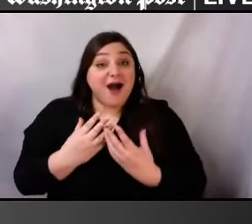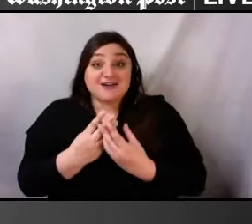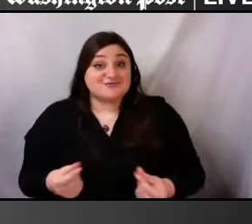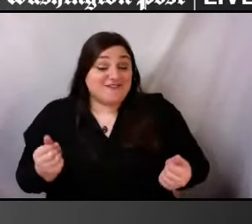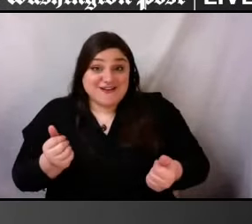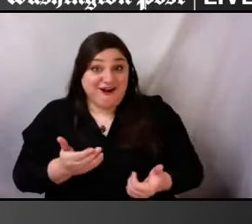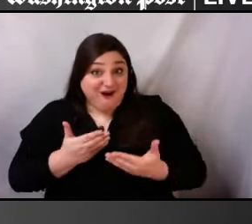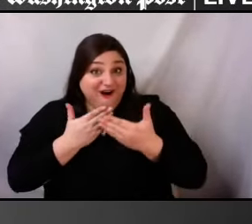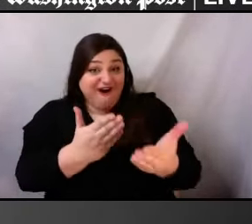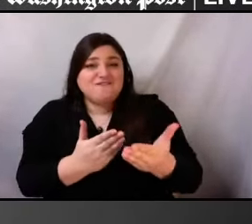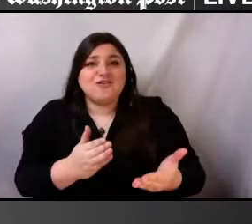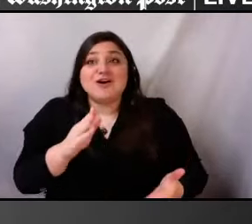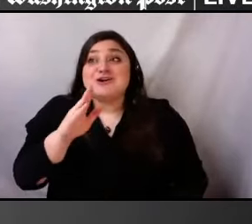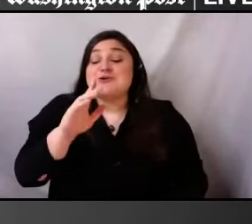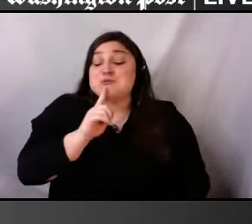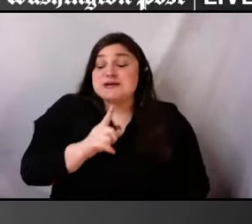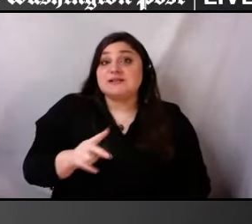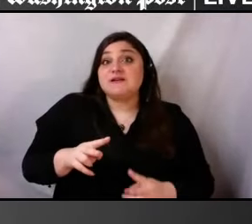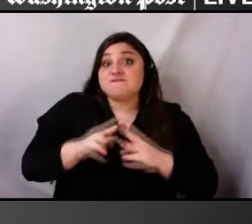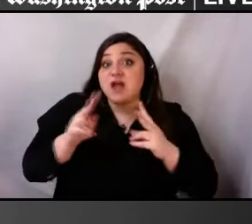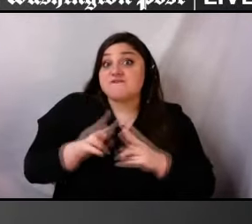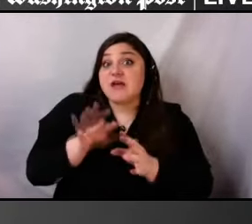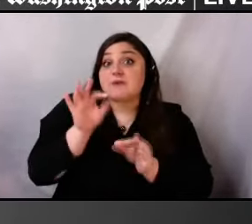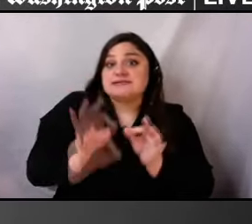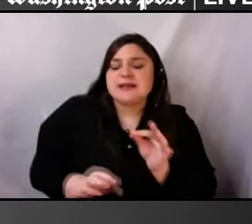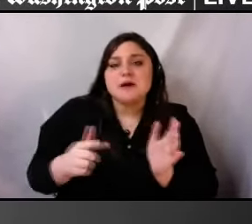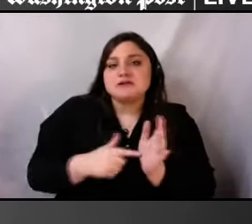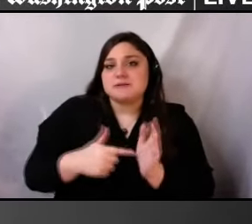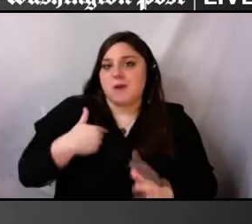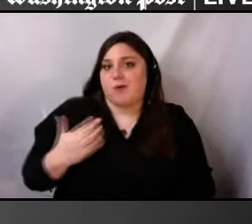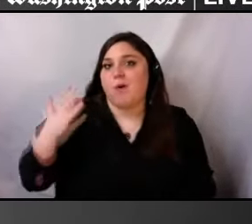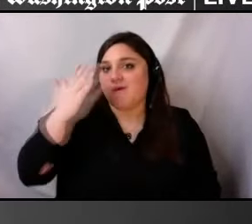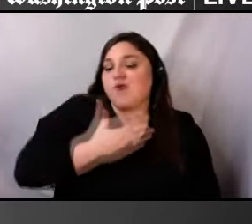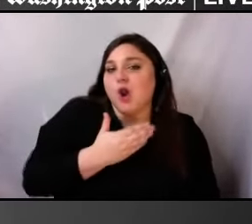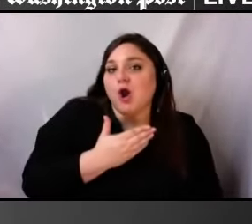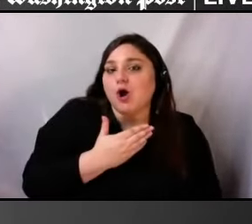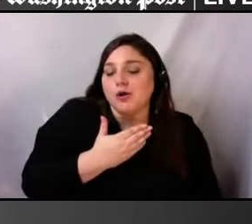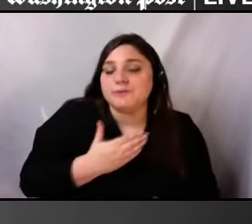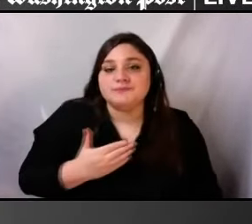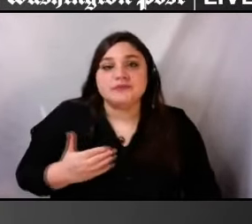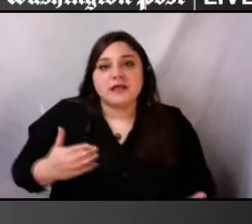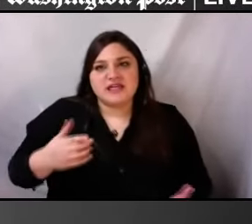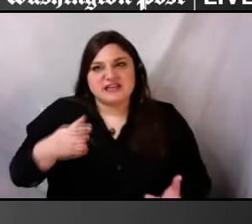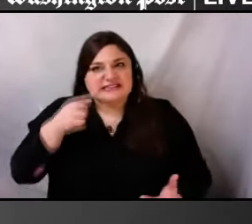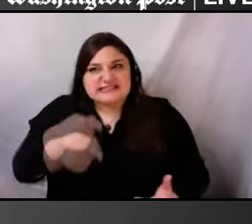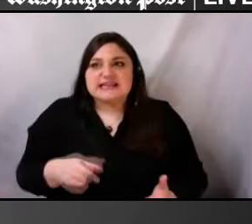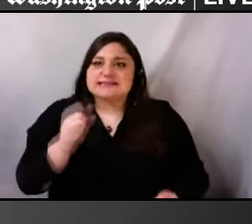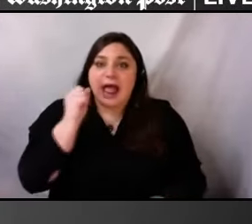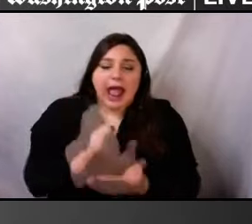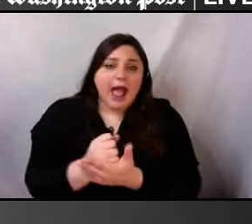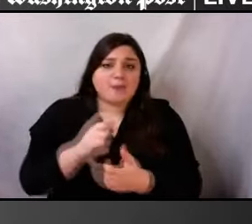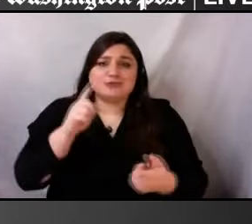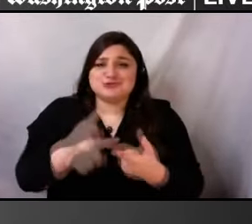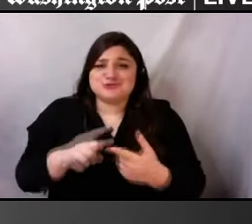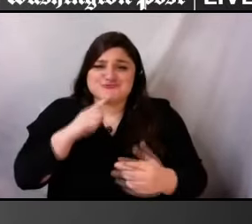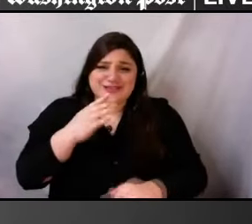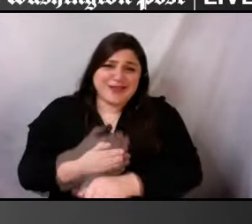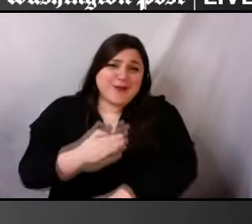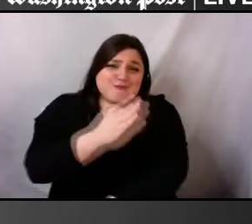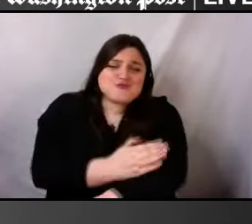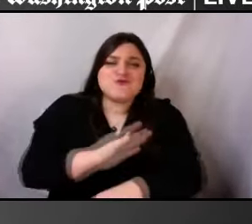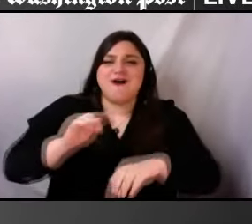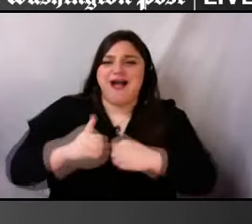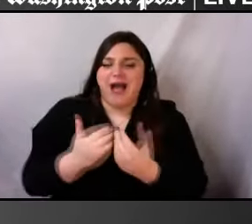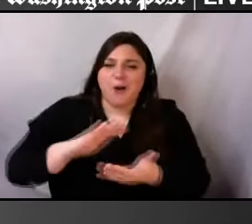in the shuffle as far as how do we enhance the inclusivity of disabled people in the media. The